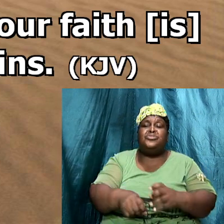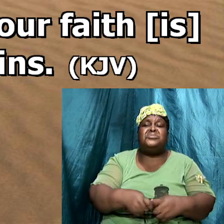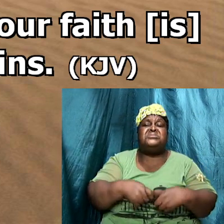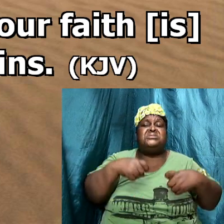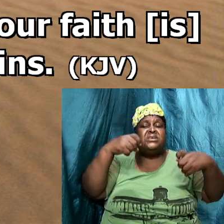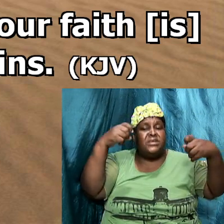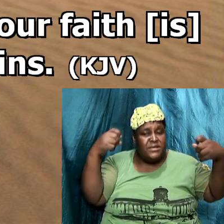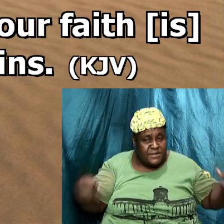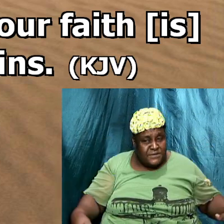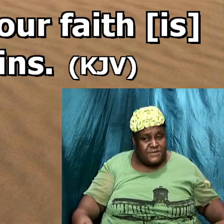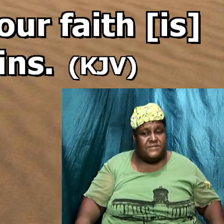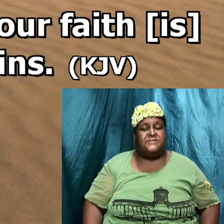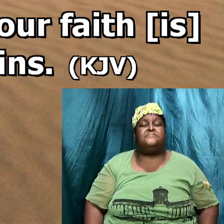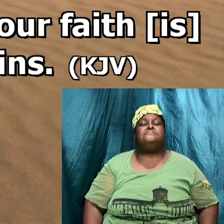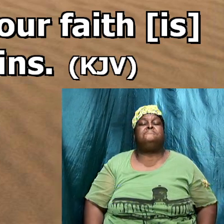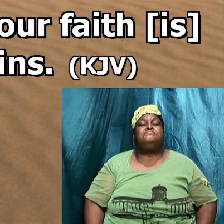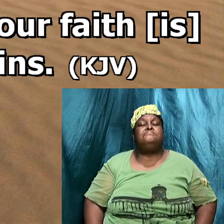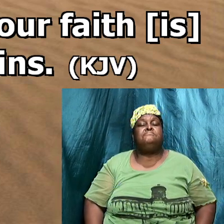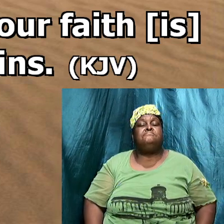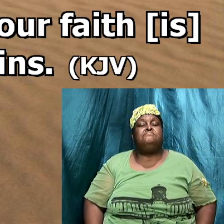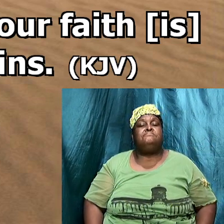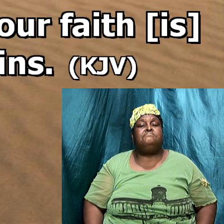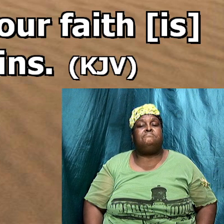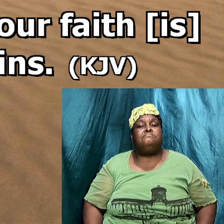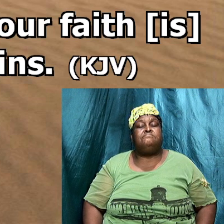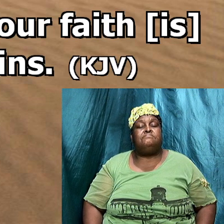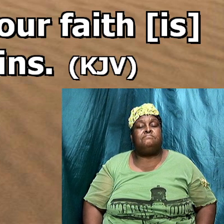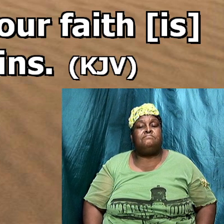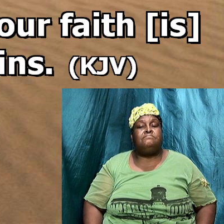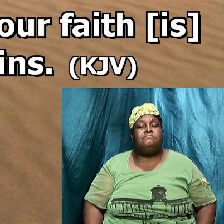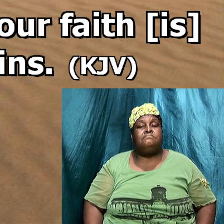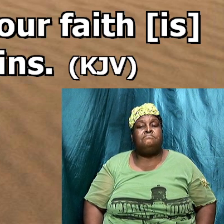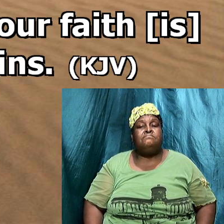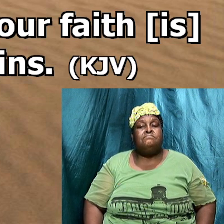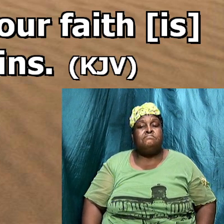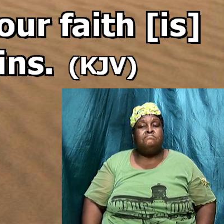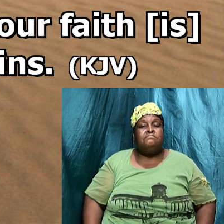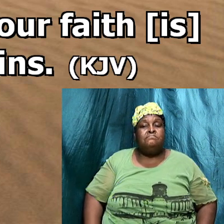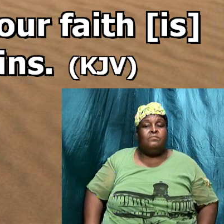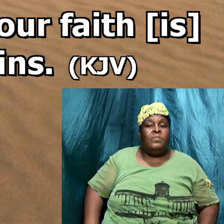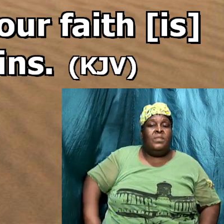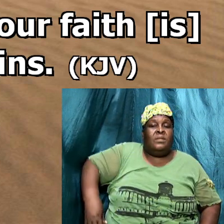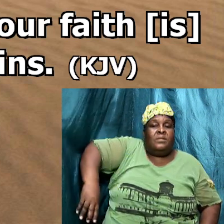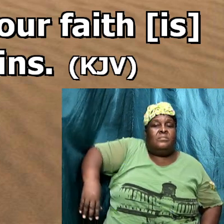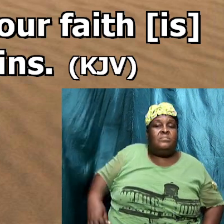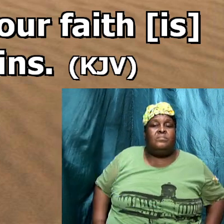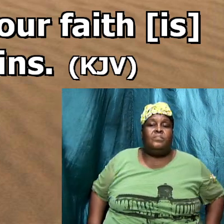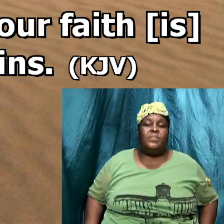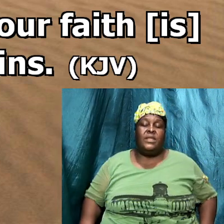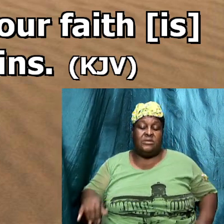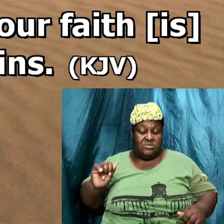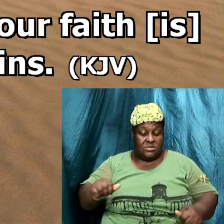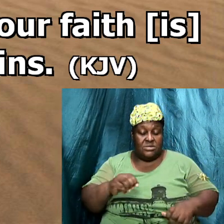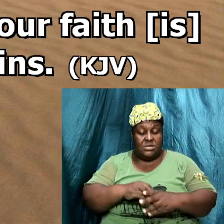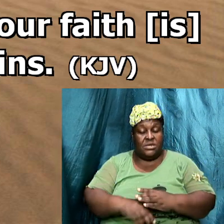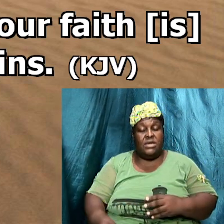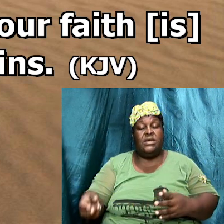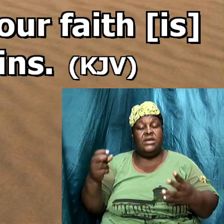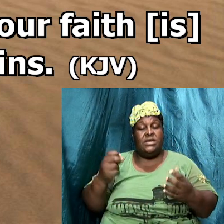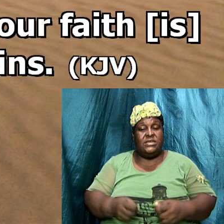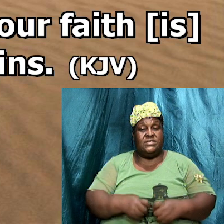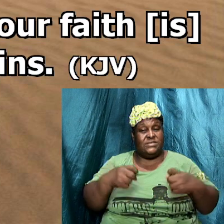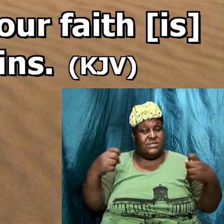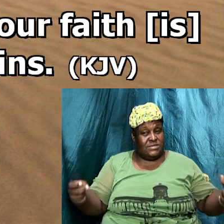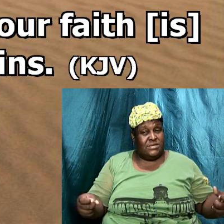risen you're still in sin oh Jesus hallelujah you're still in sin and I